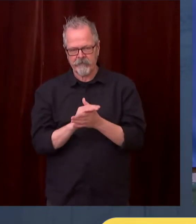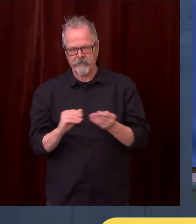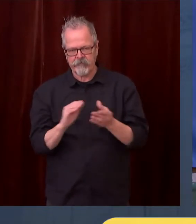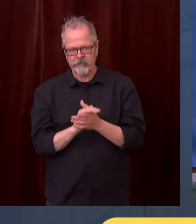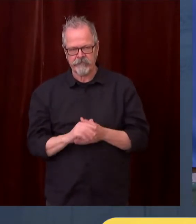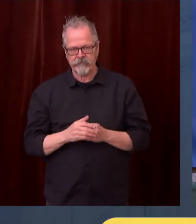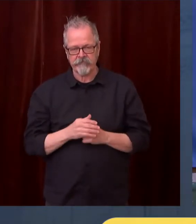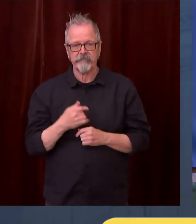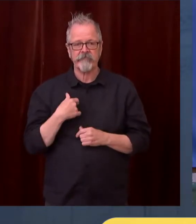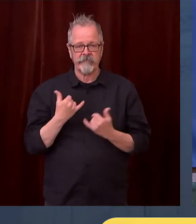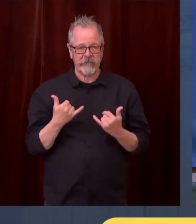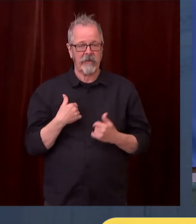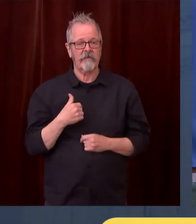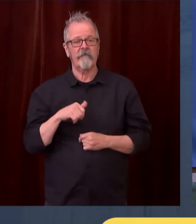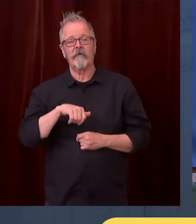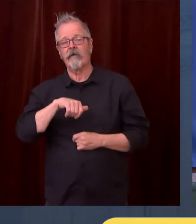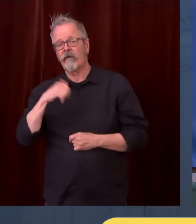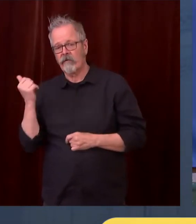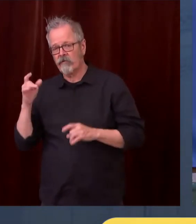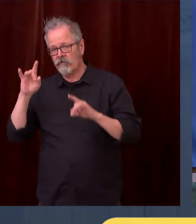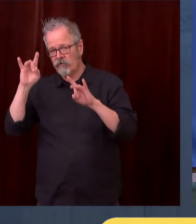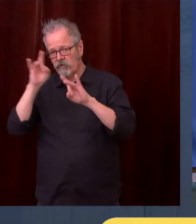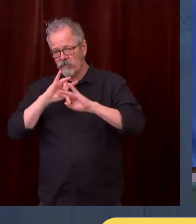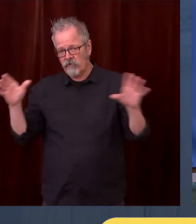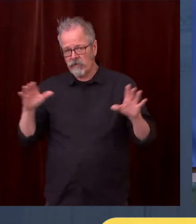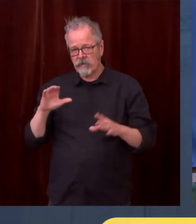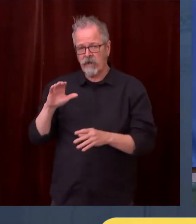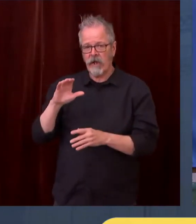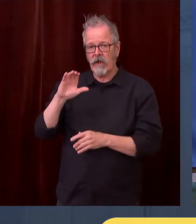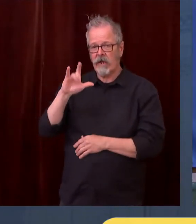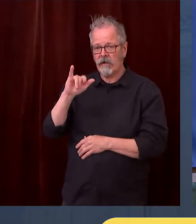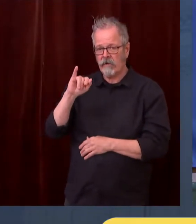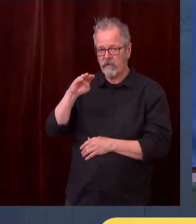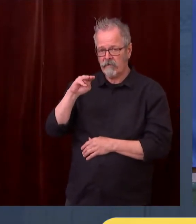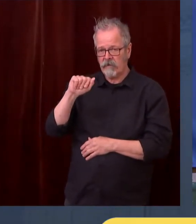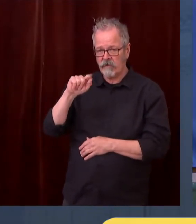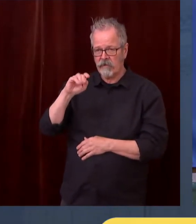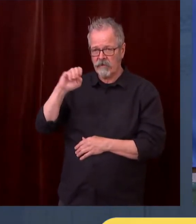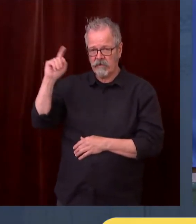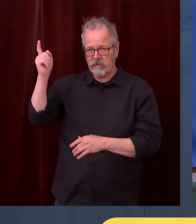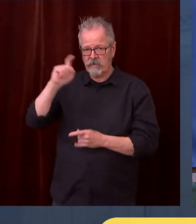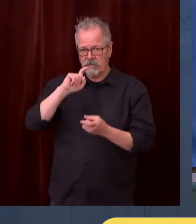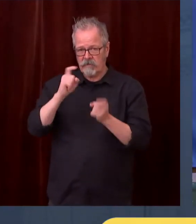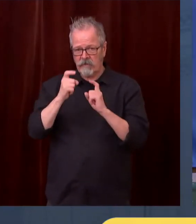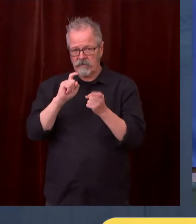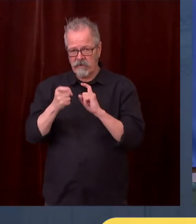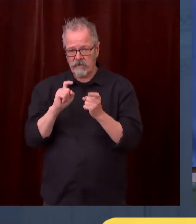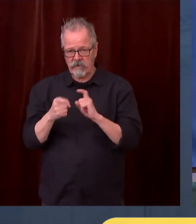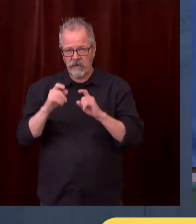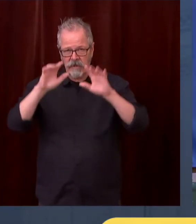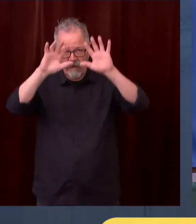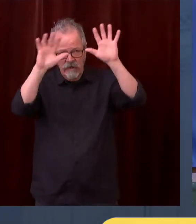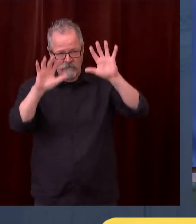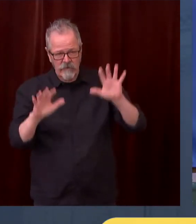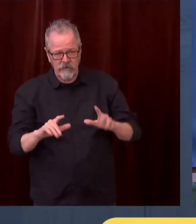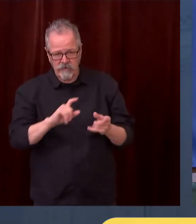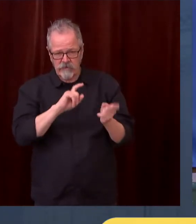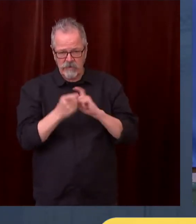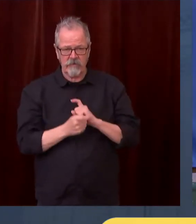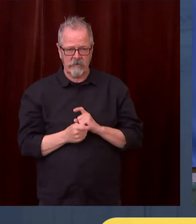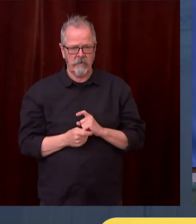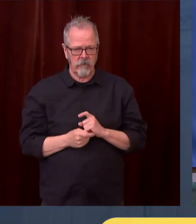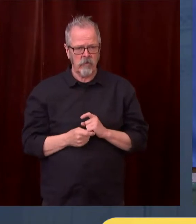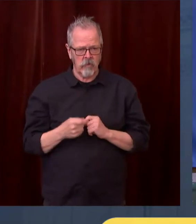We know that we can't run or hide from it. We have to defeat it. And we've had some progress on that. Last year, the legislature